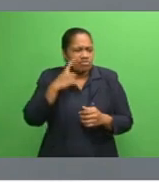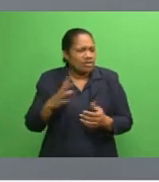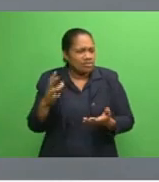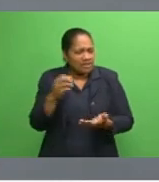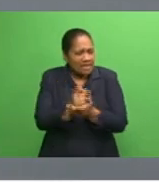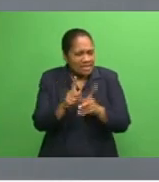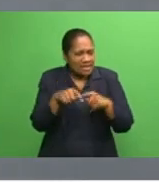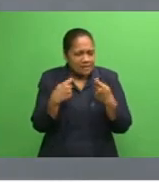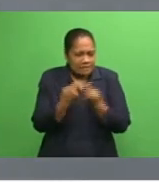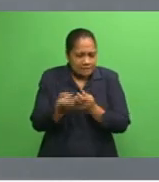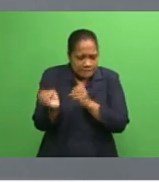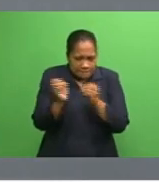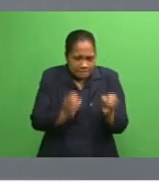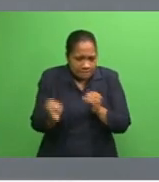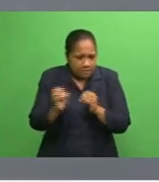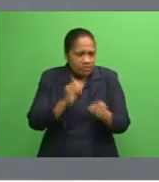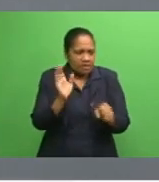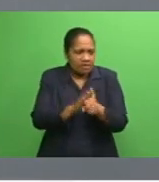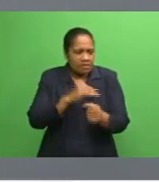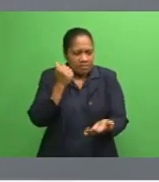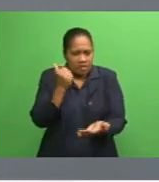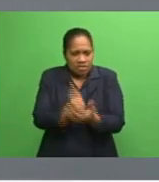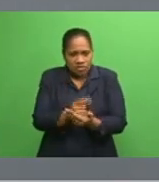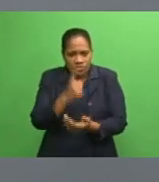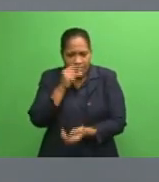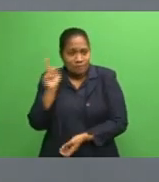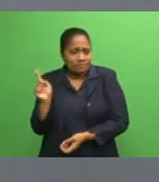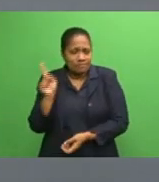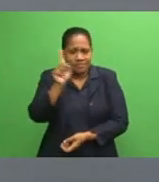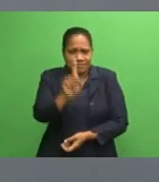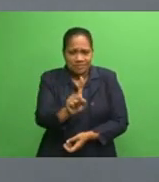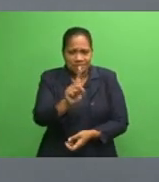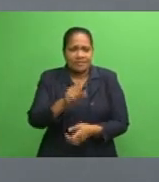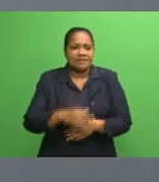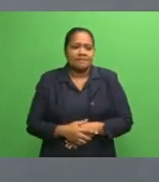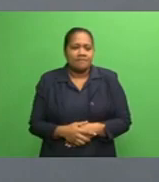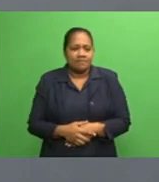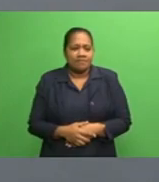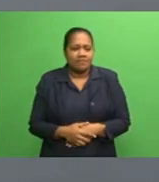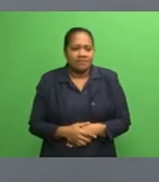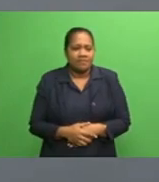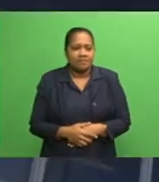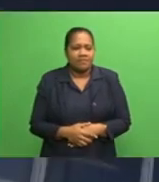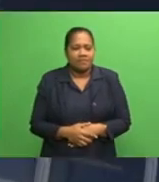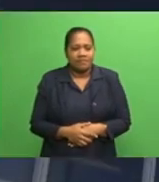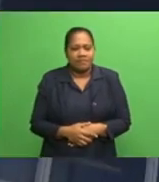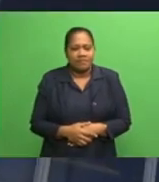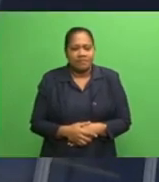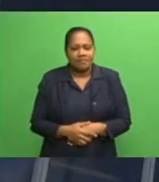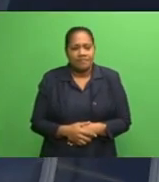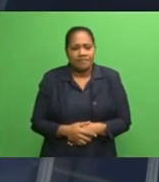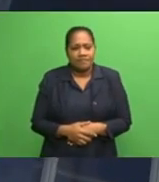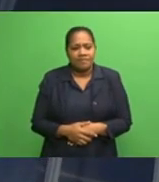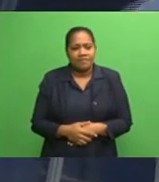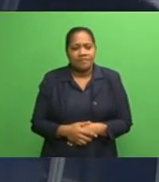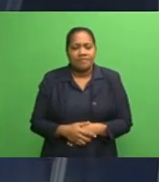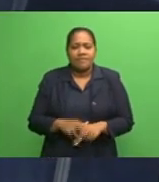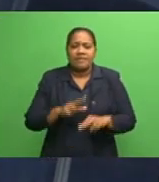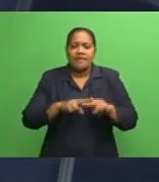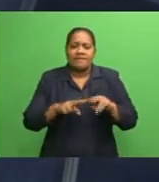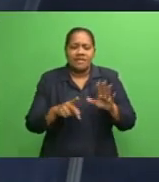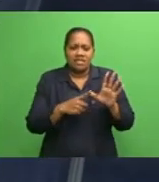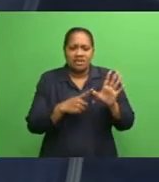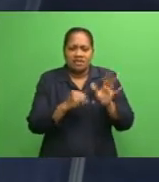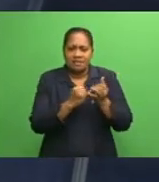to make sure that we get across the line and we get across that line comfortably. Fasano carried out a flag